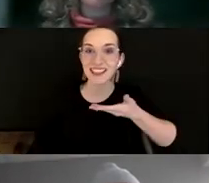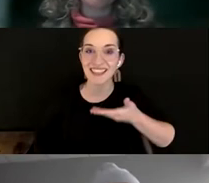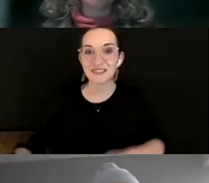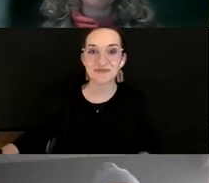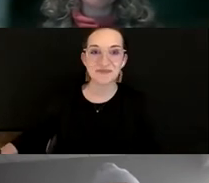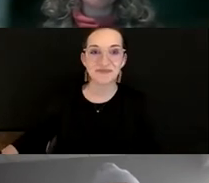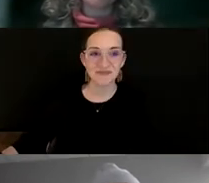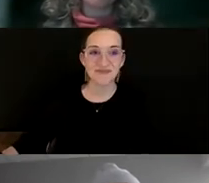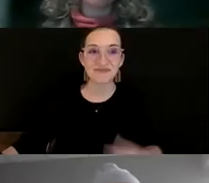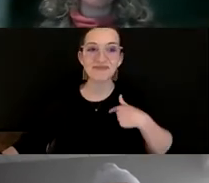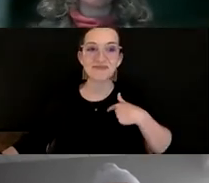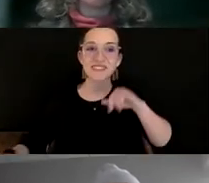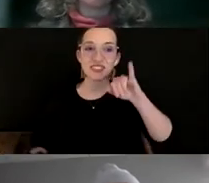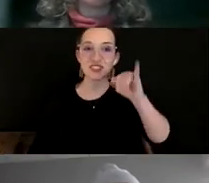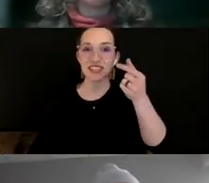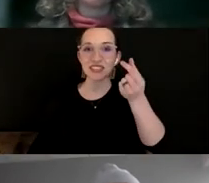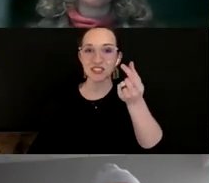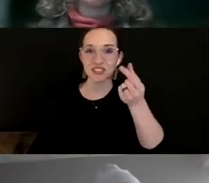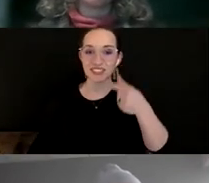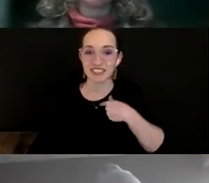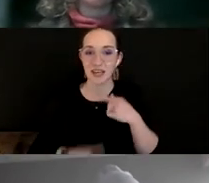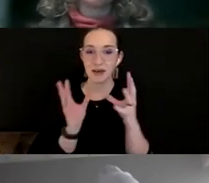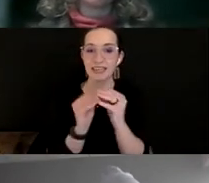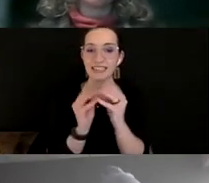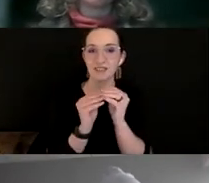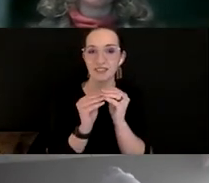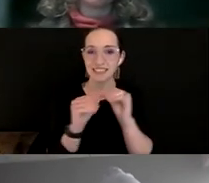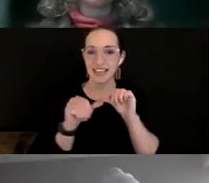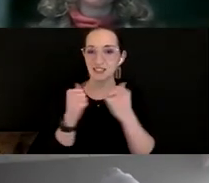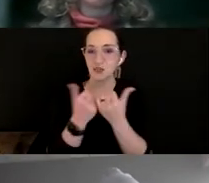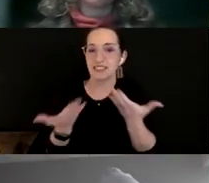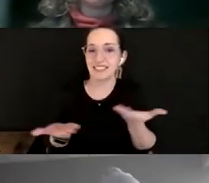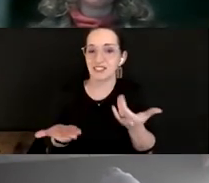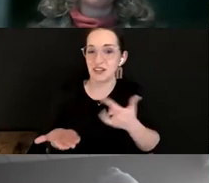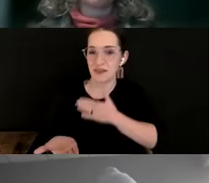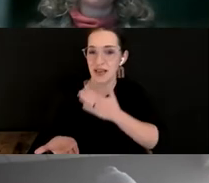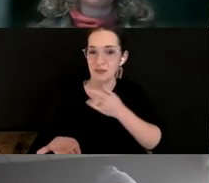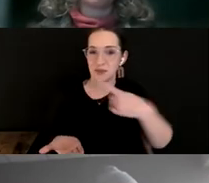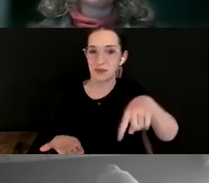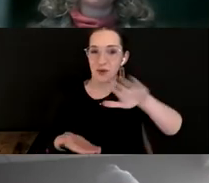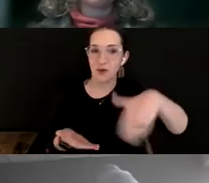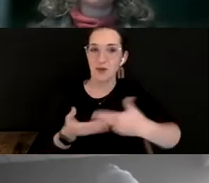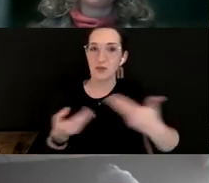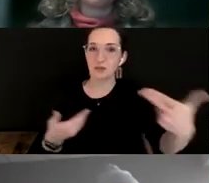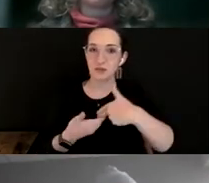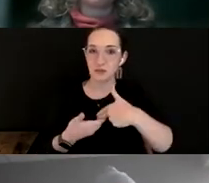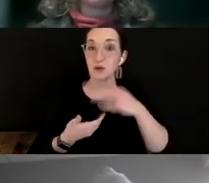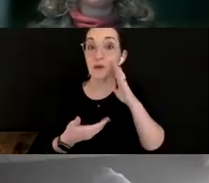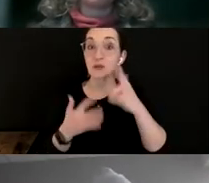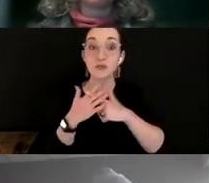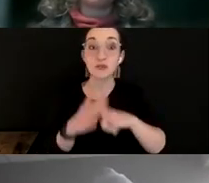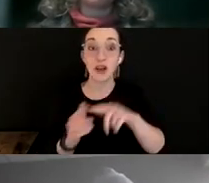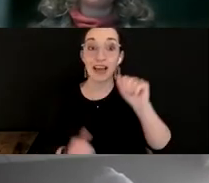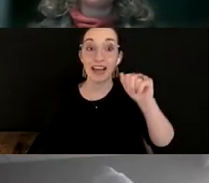My name is JG. I am the Conference Meetings Associate here, and I'm so glad to have you all in this session. I'm going to start us off with APAP's